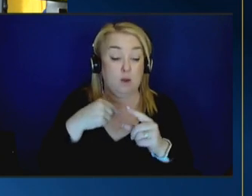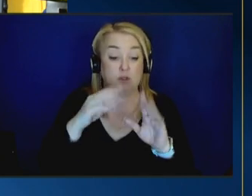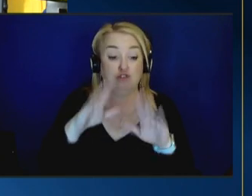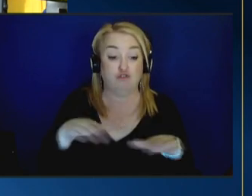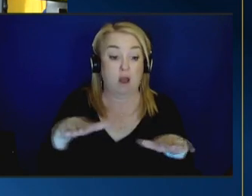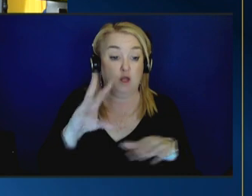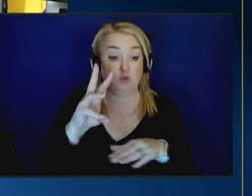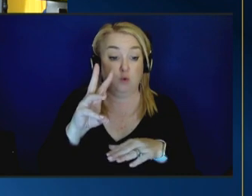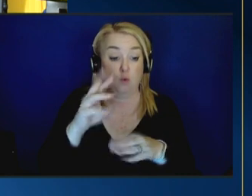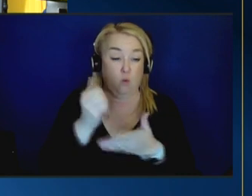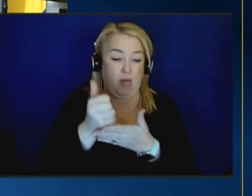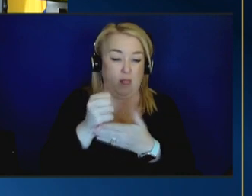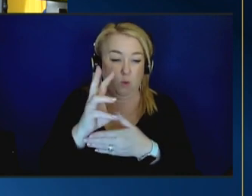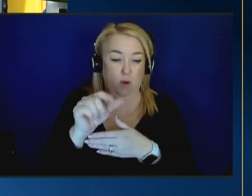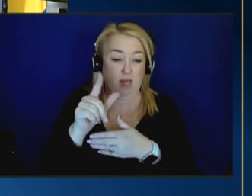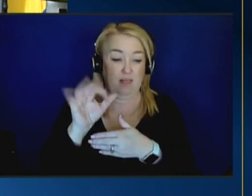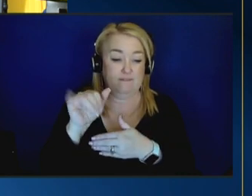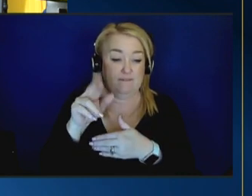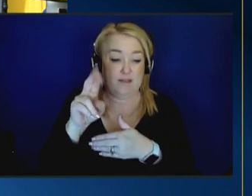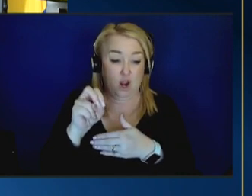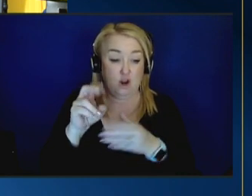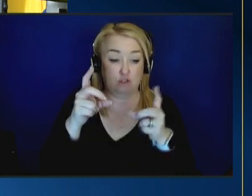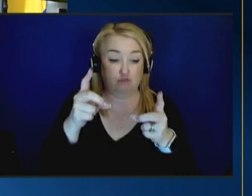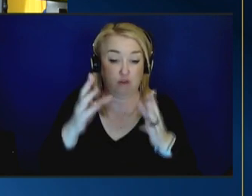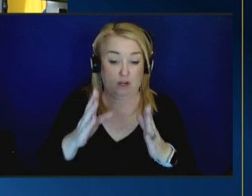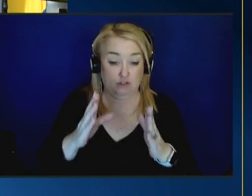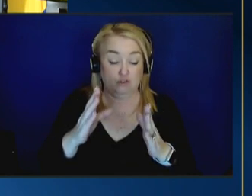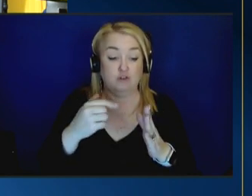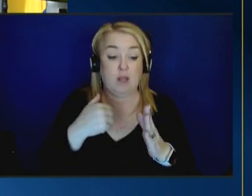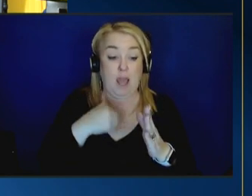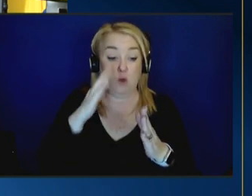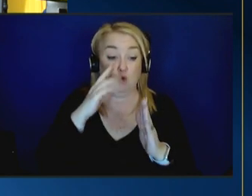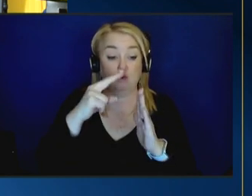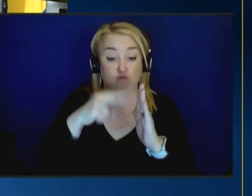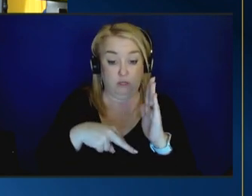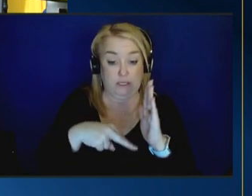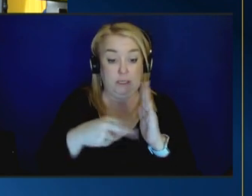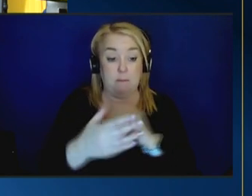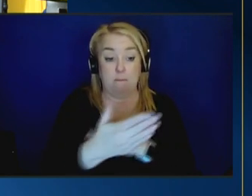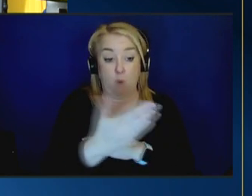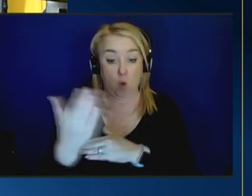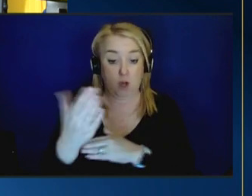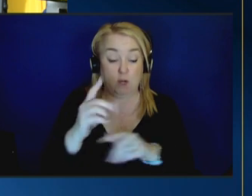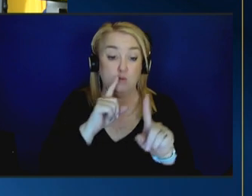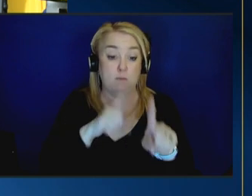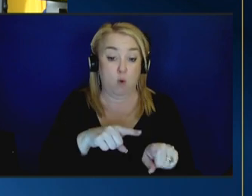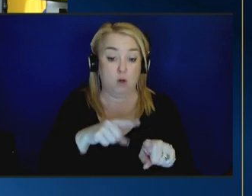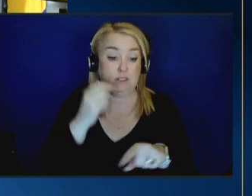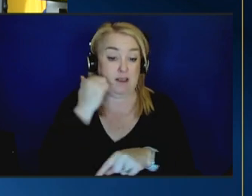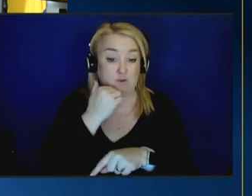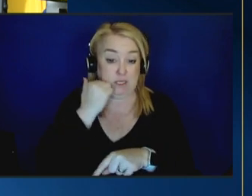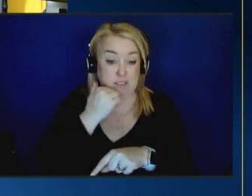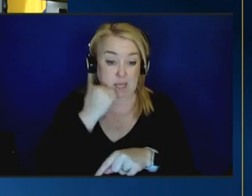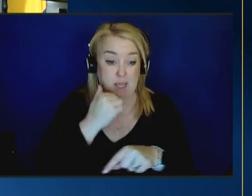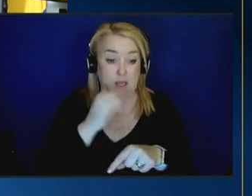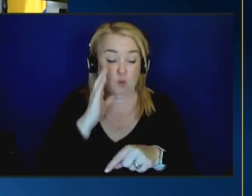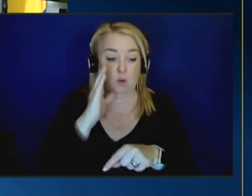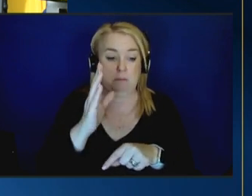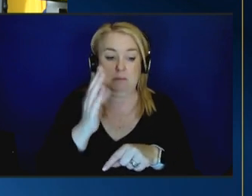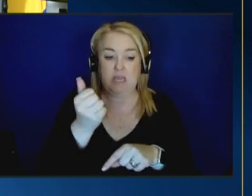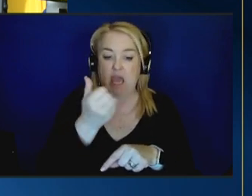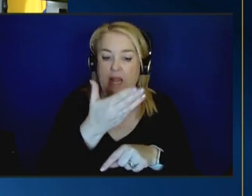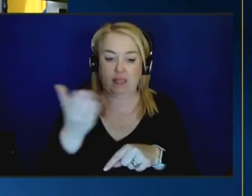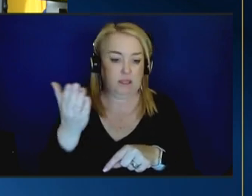at the end of the day i finished my day by reading morning reports and morning reports or anything that the field thought